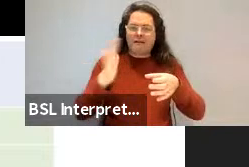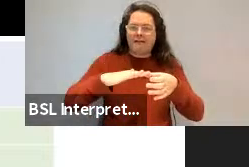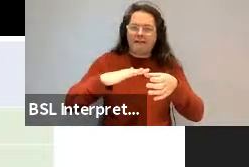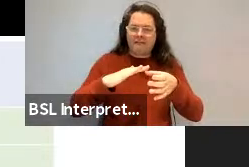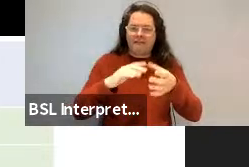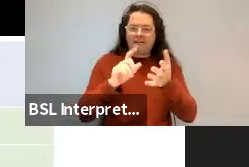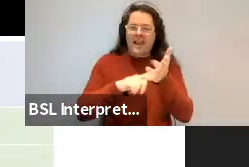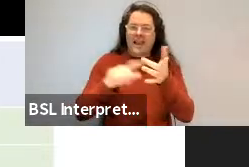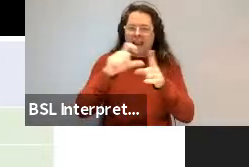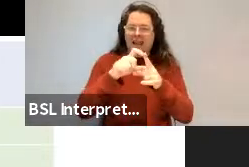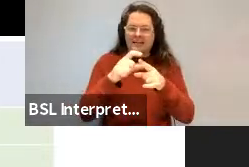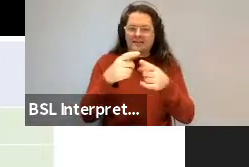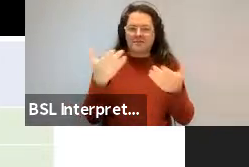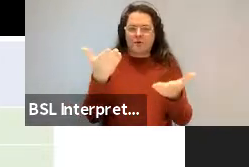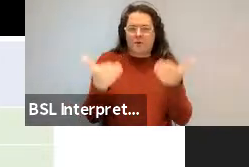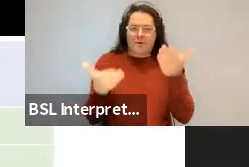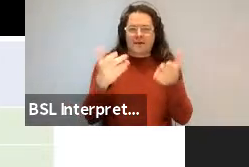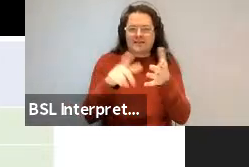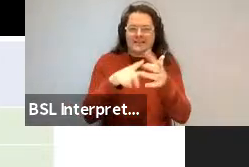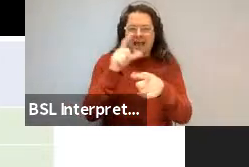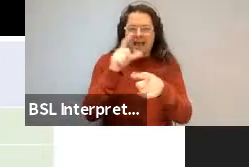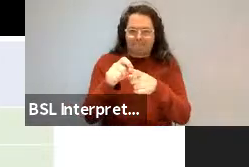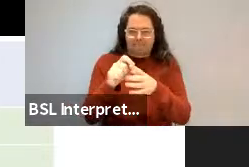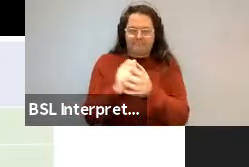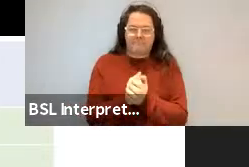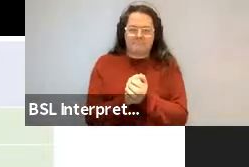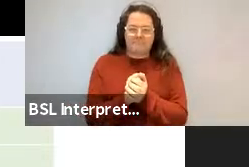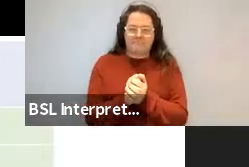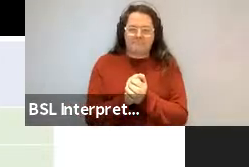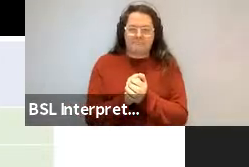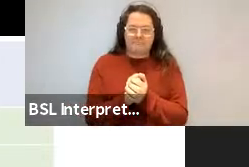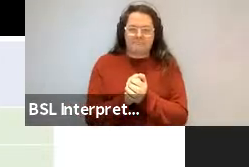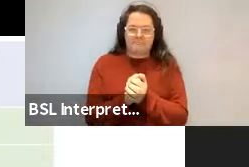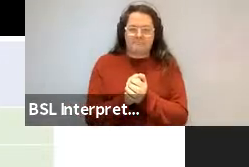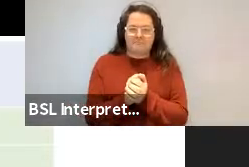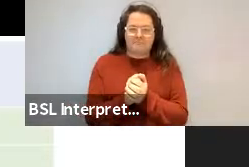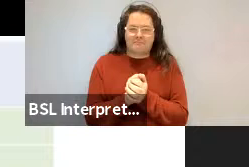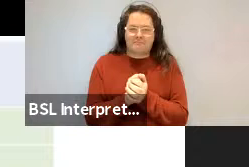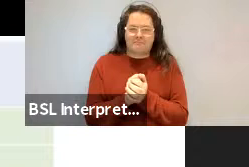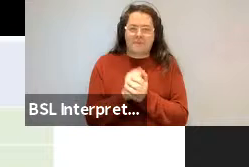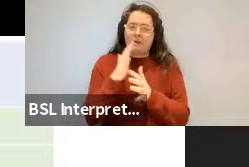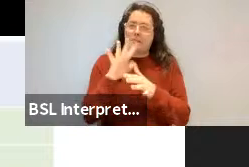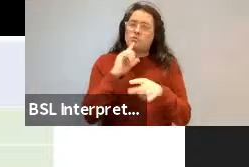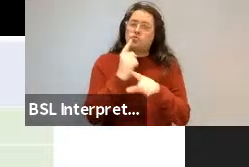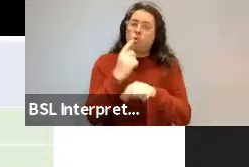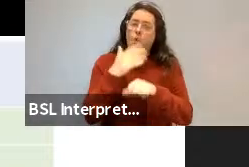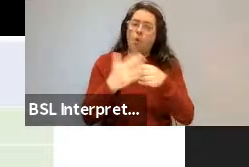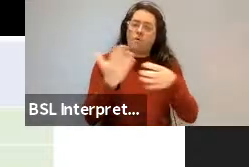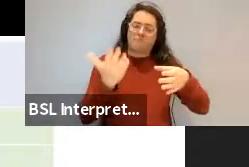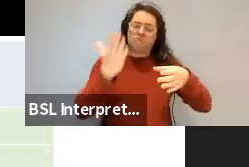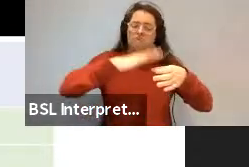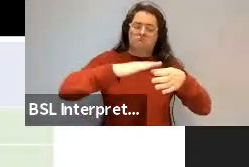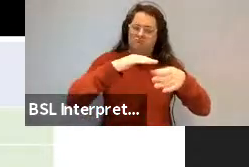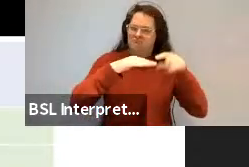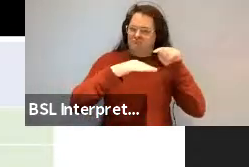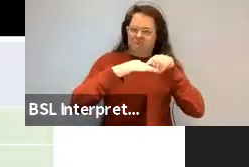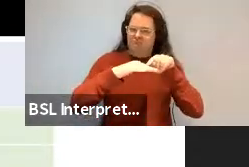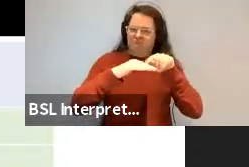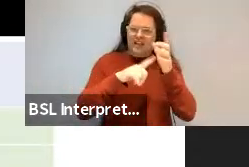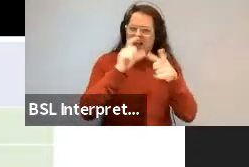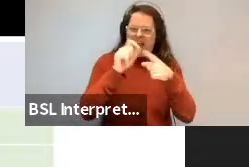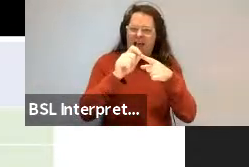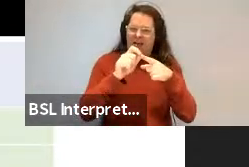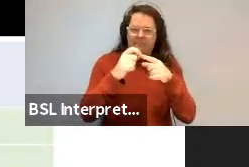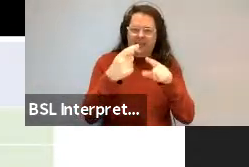when I explained the fact that this is not described as a cap in English, the explanation